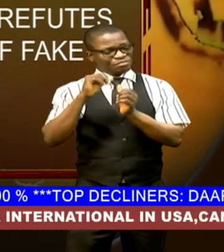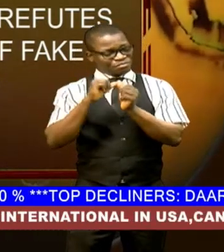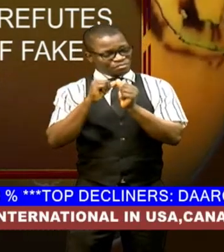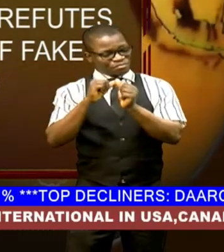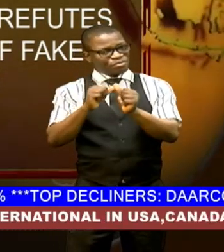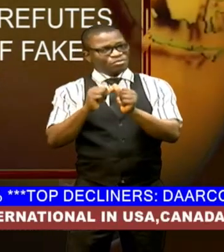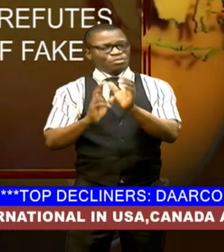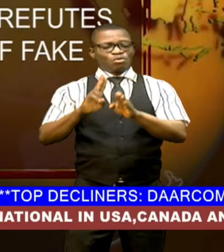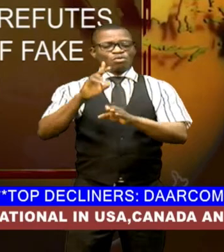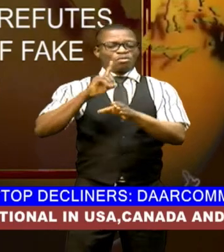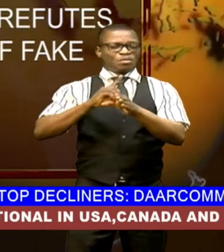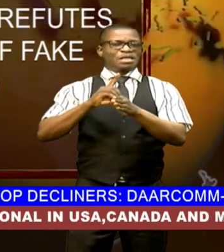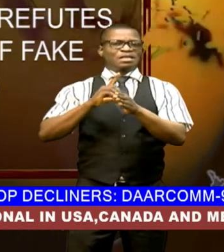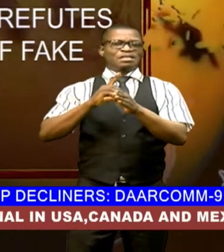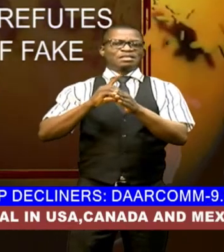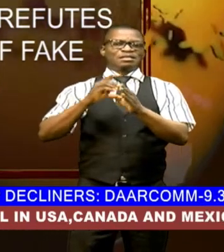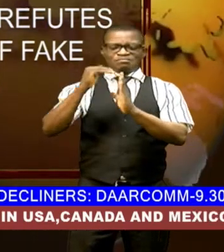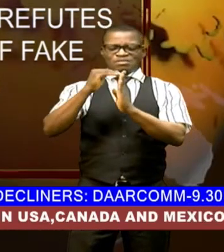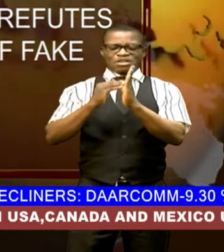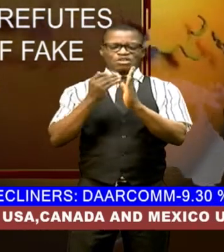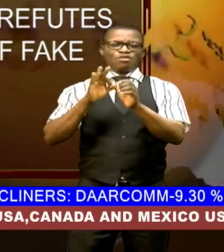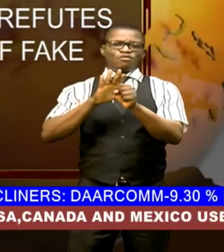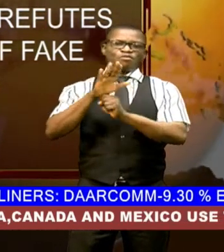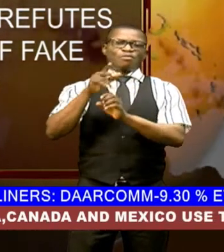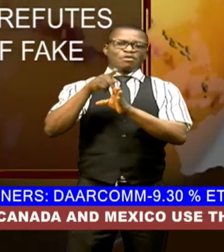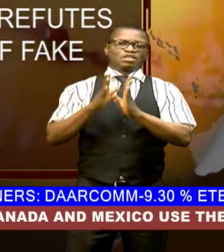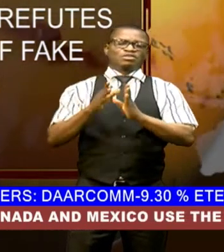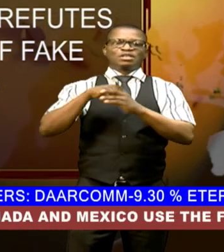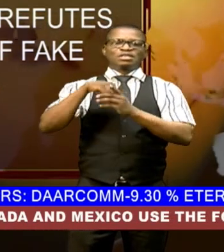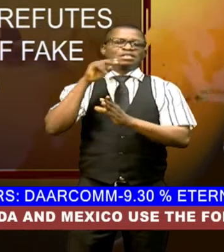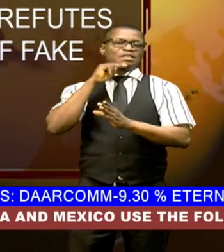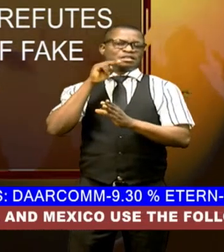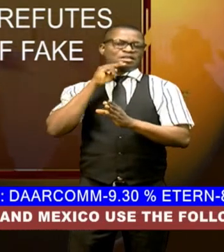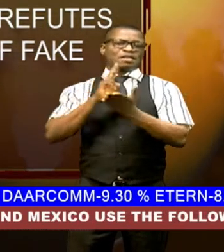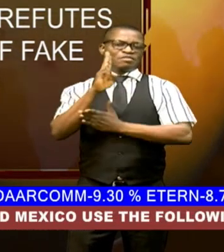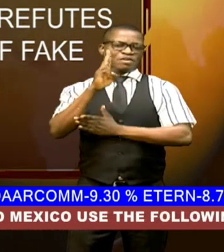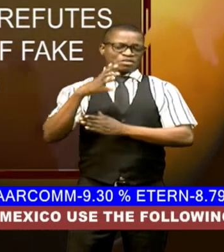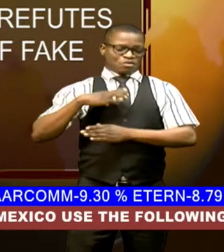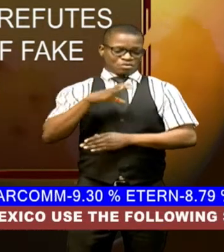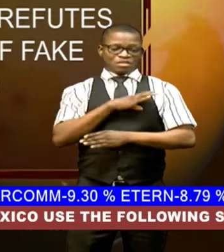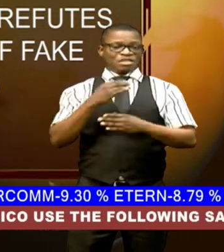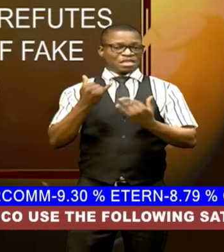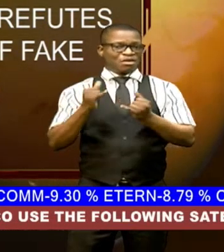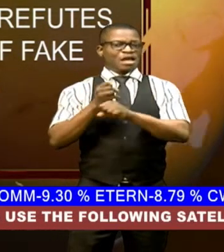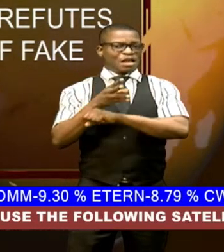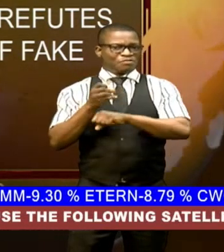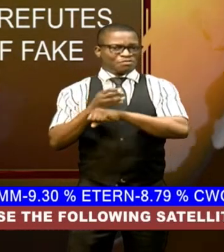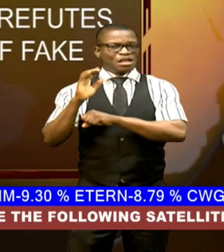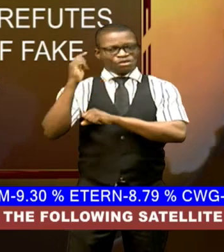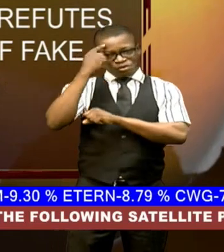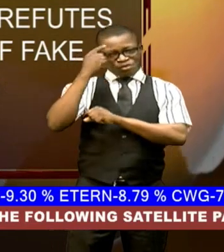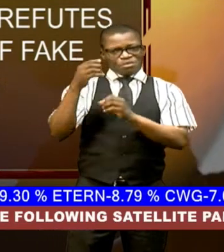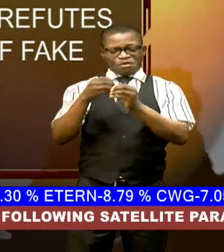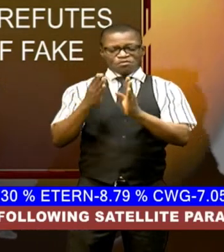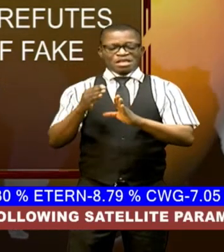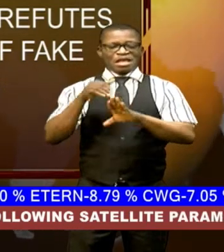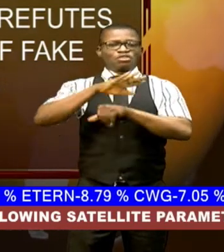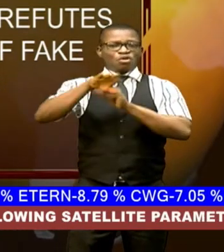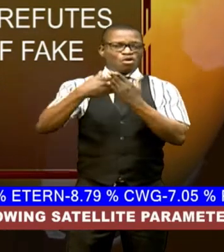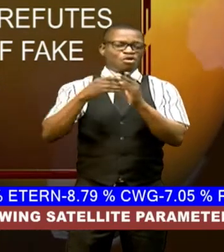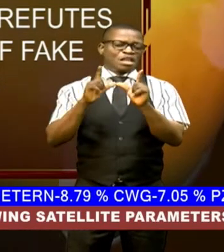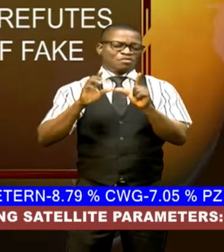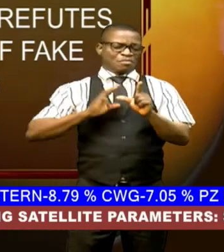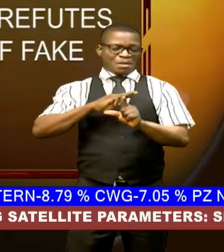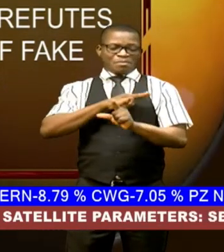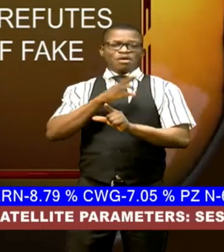updates the list of full professors in nigerian universities the commission therefore advises government officials at all levels members of